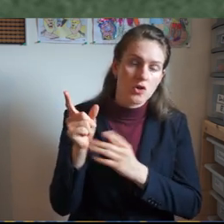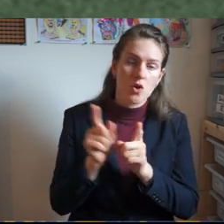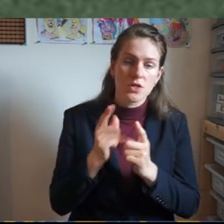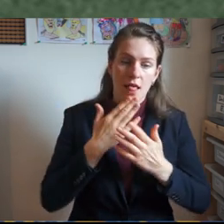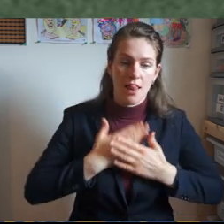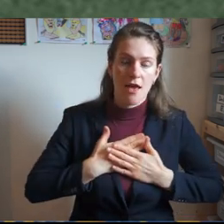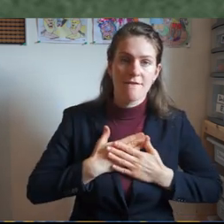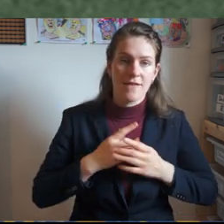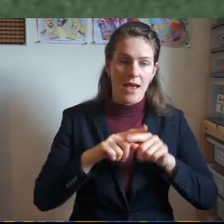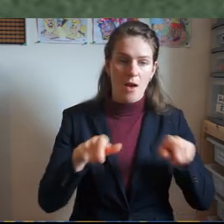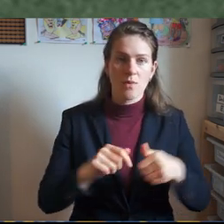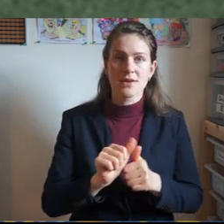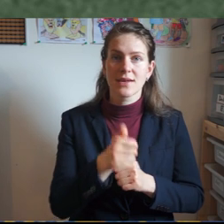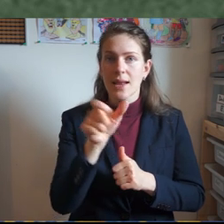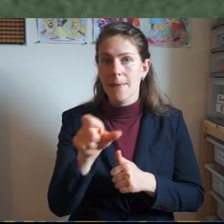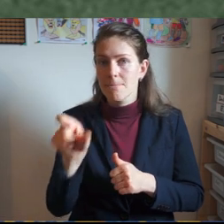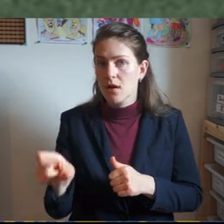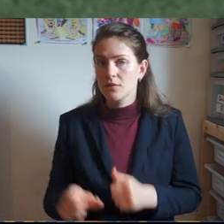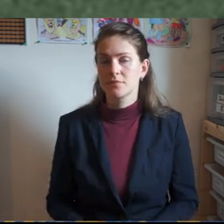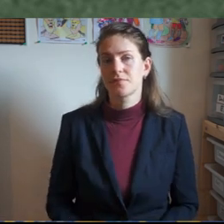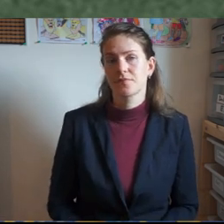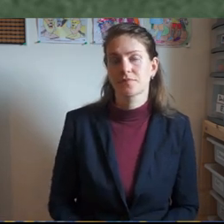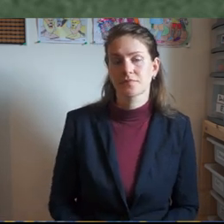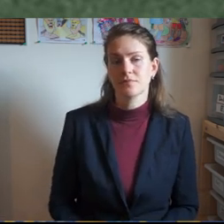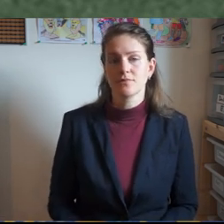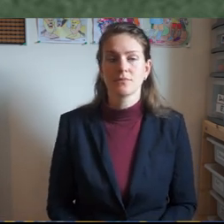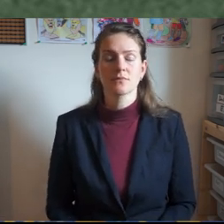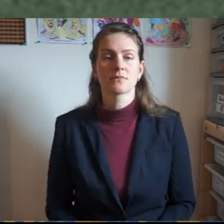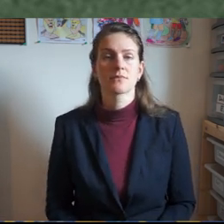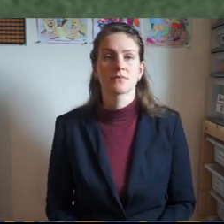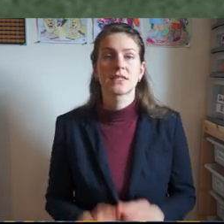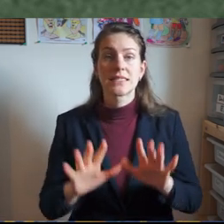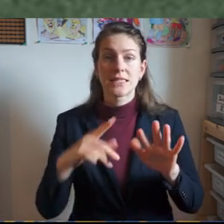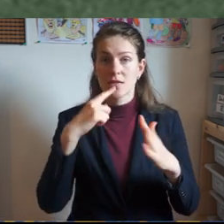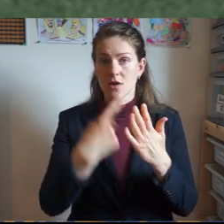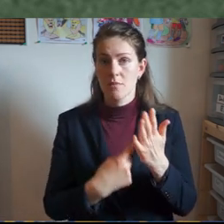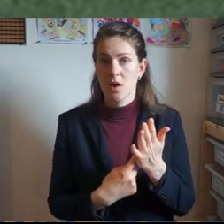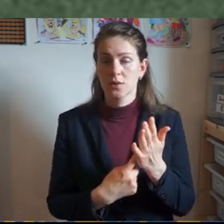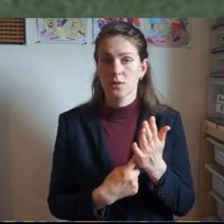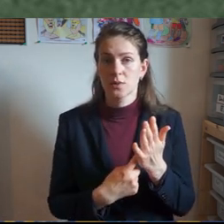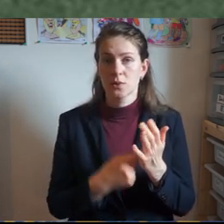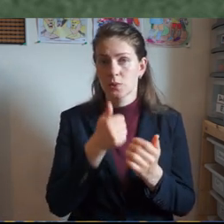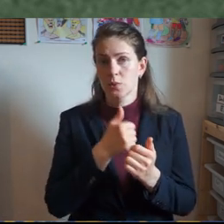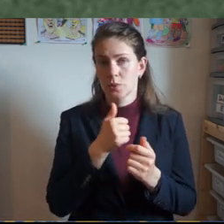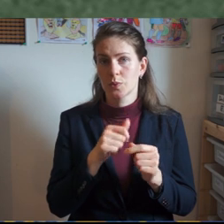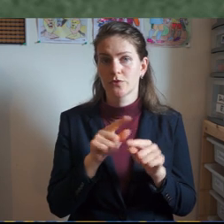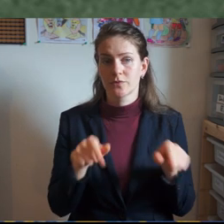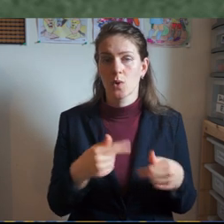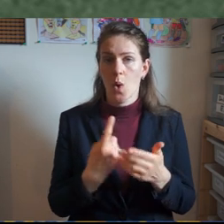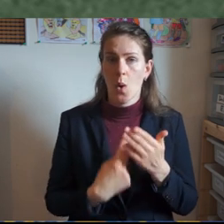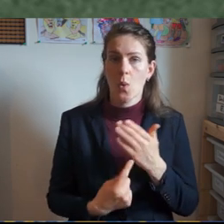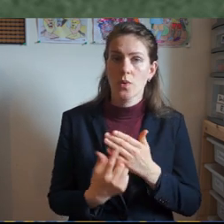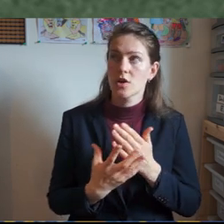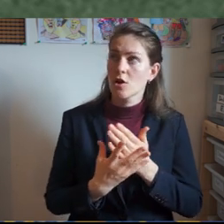and they're meant for us to have only God as our priority,